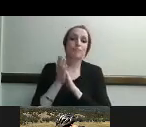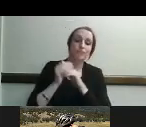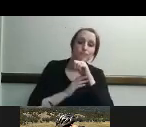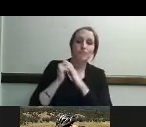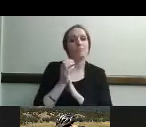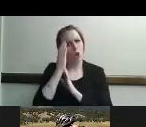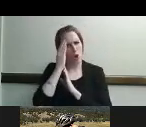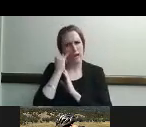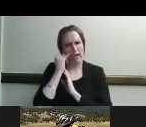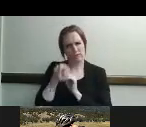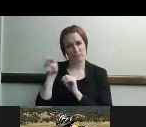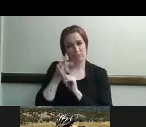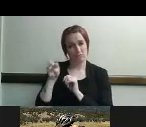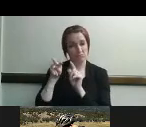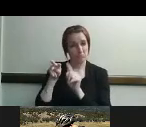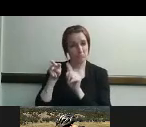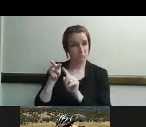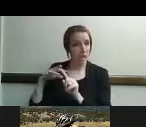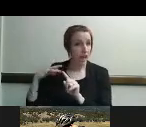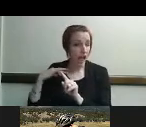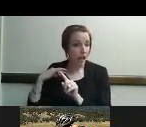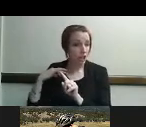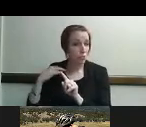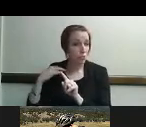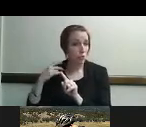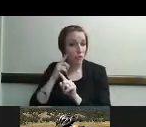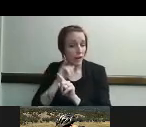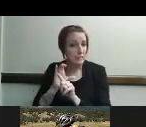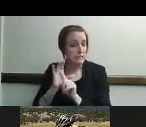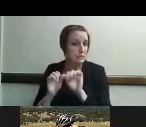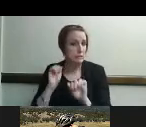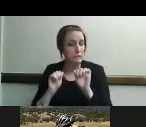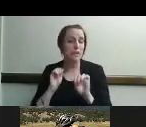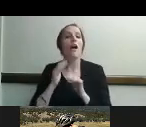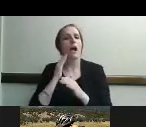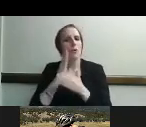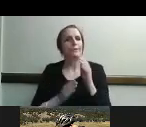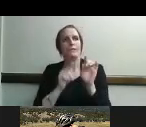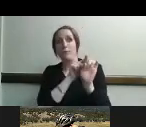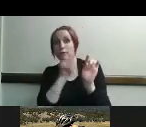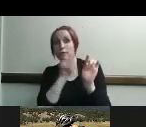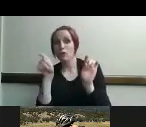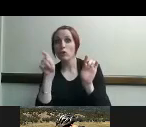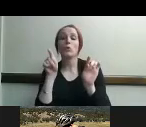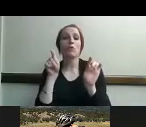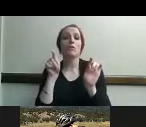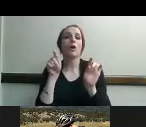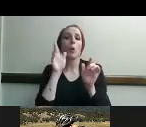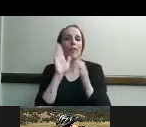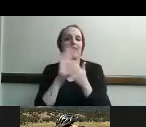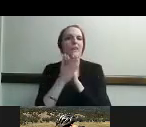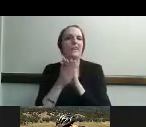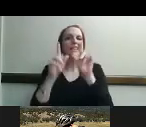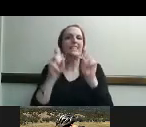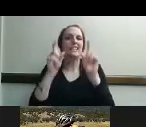likely to qualify for ICC I know that there are some of you out there that would be considered a testers and we want you to